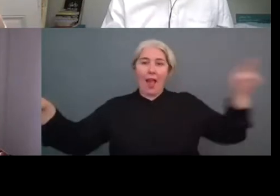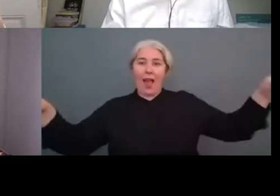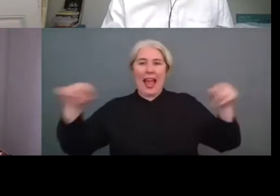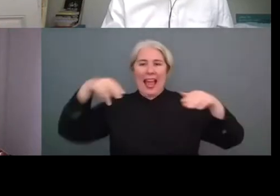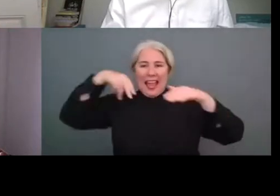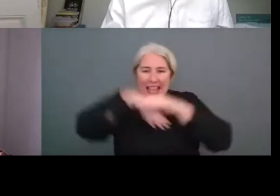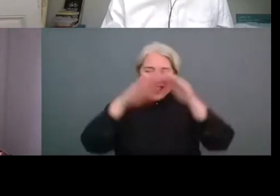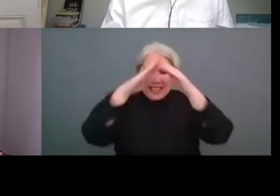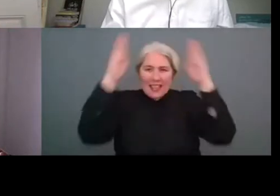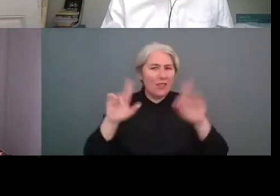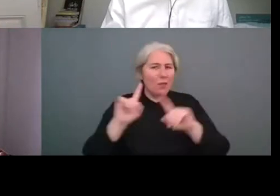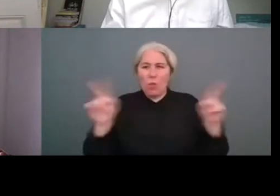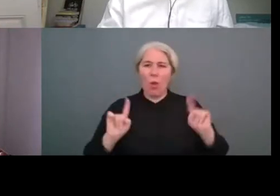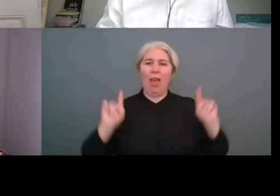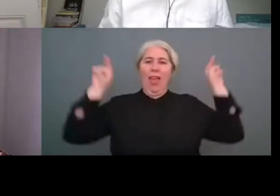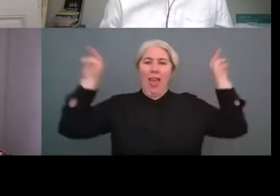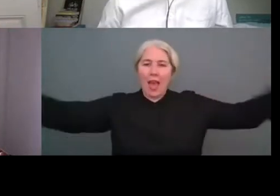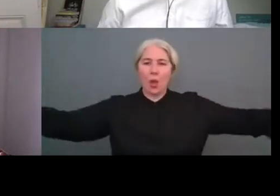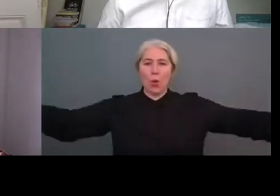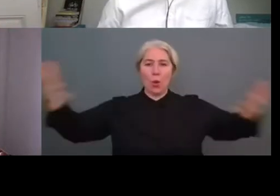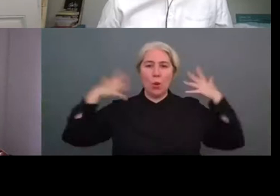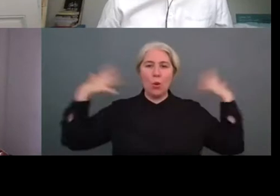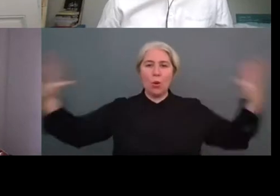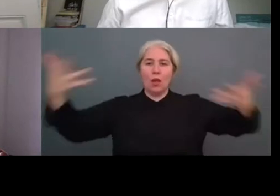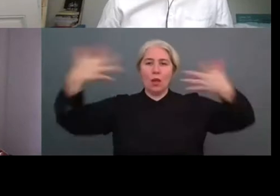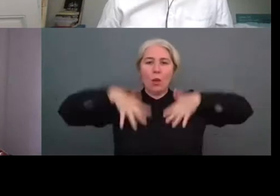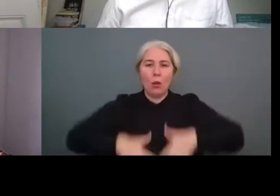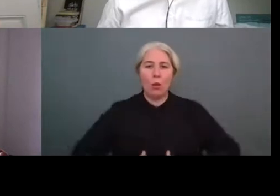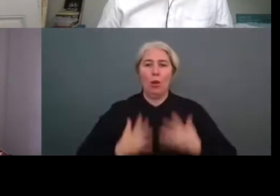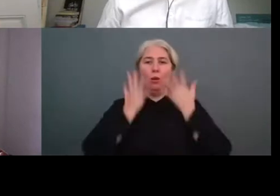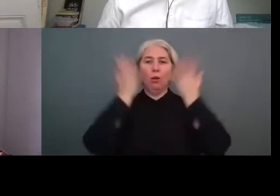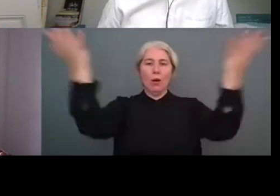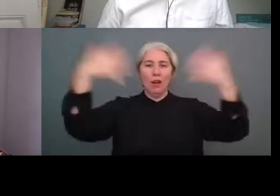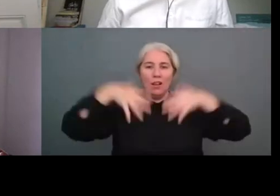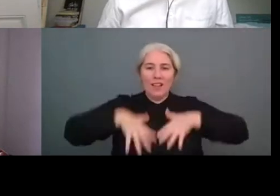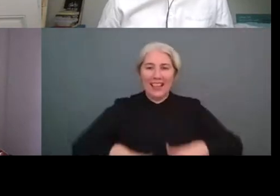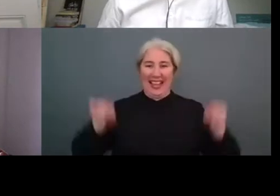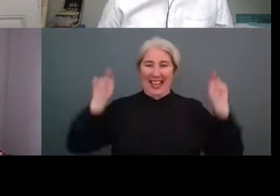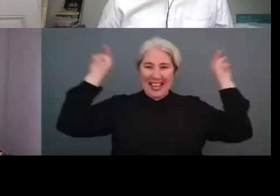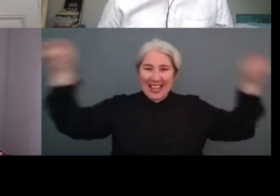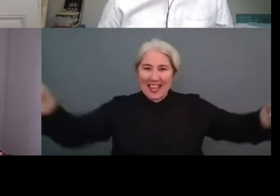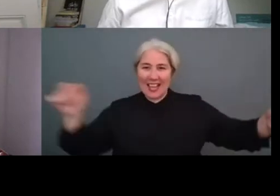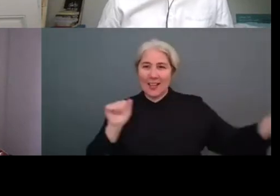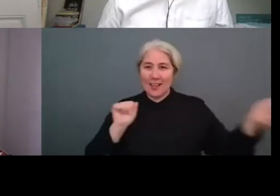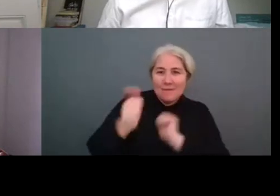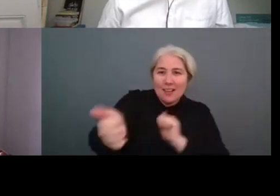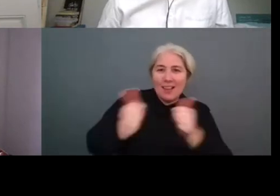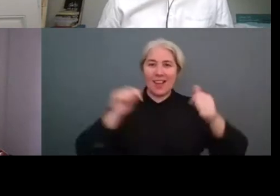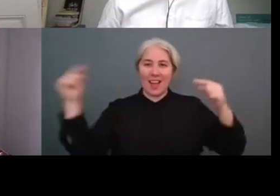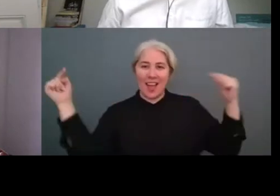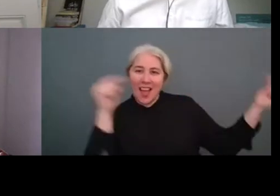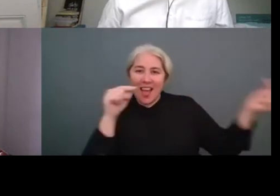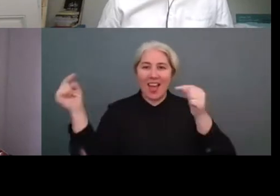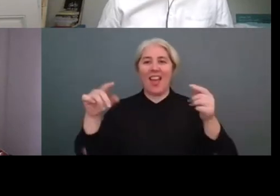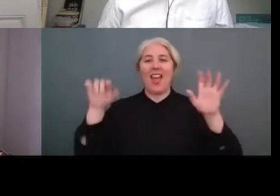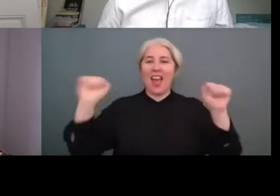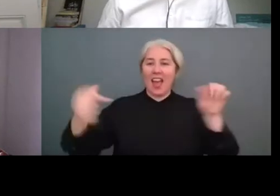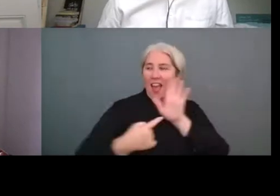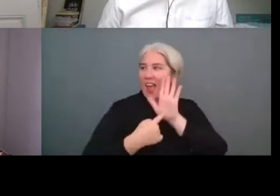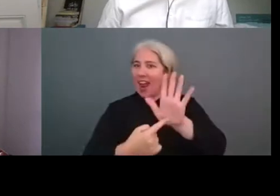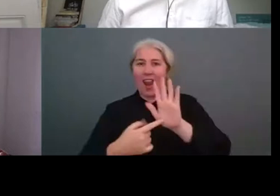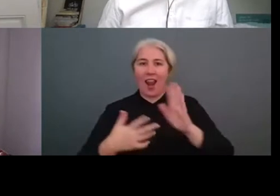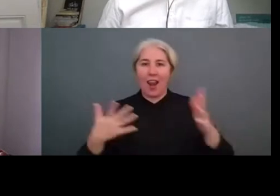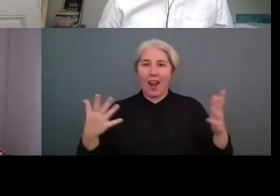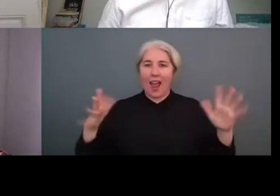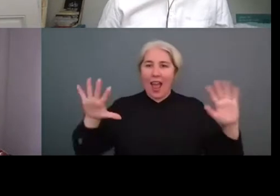about strategies i mean i think this idea of who leads is so important you know who gives the good example who inspires others